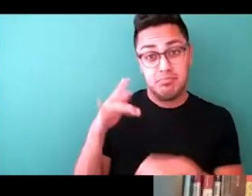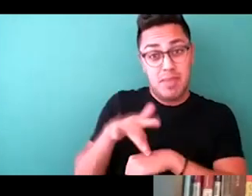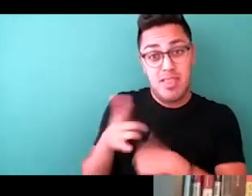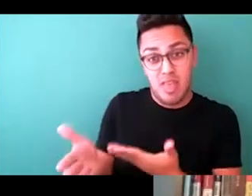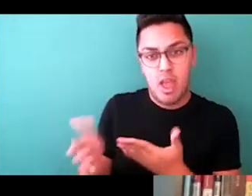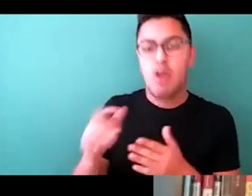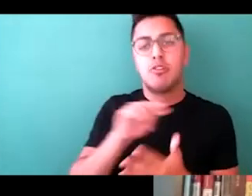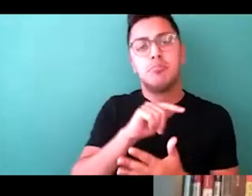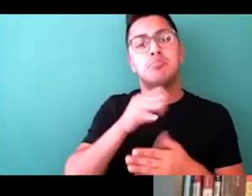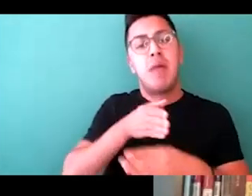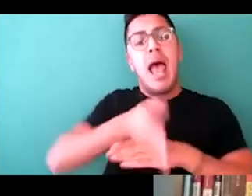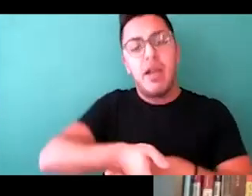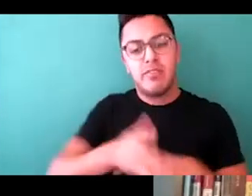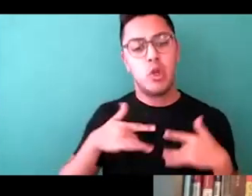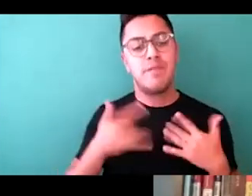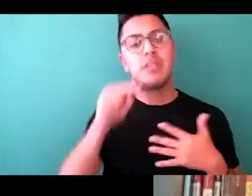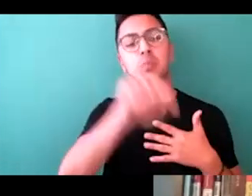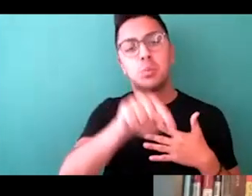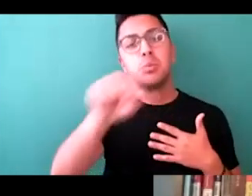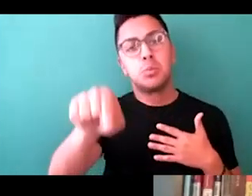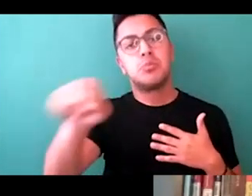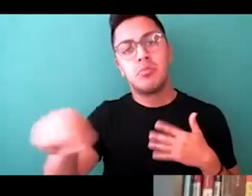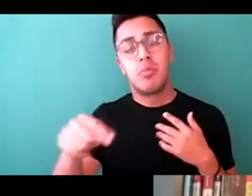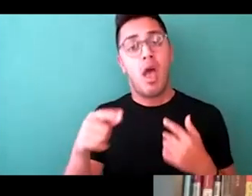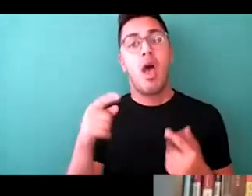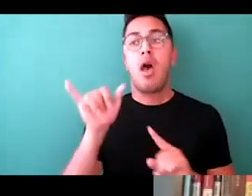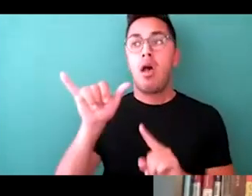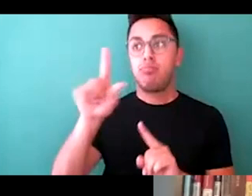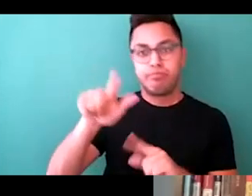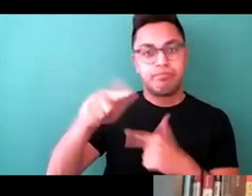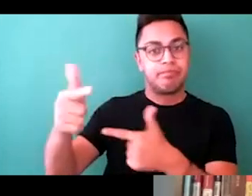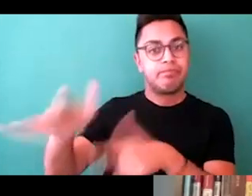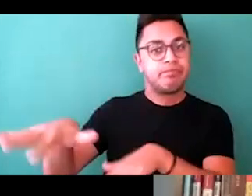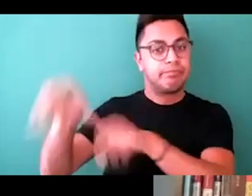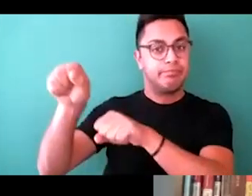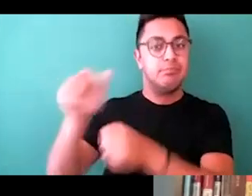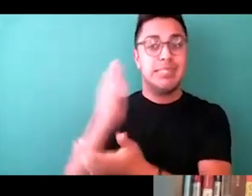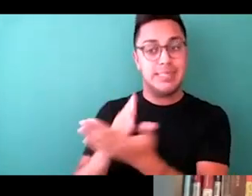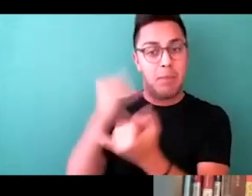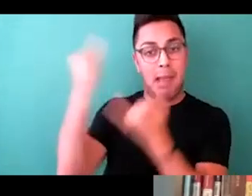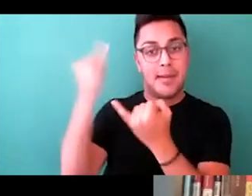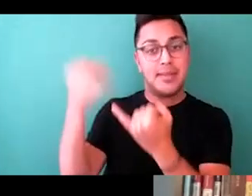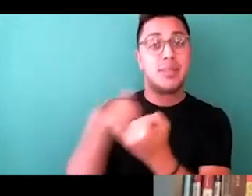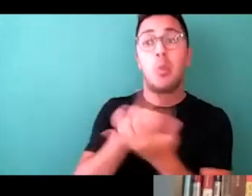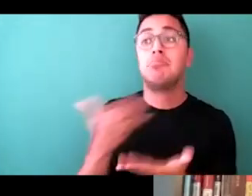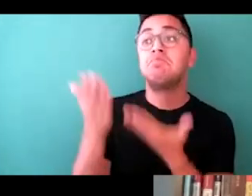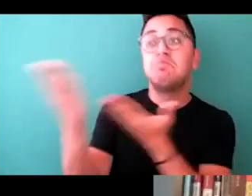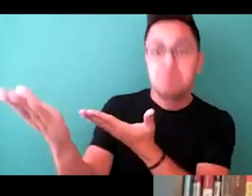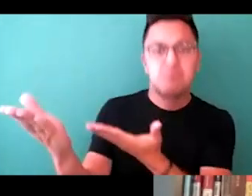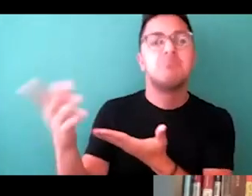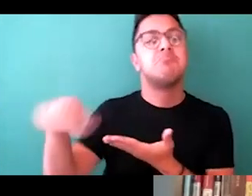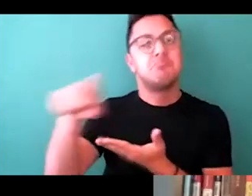noticed that they had taken some of the ideas that we had brought to them for our event and made sure that it was,